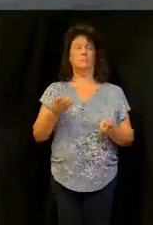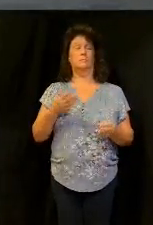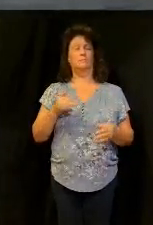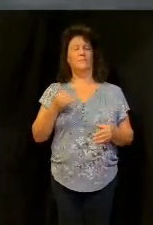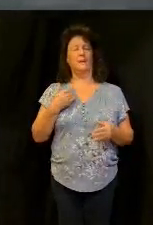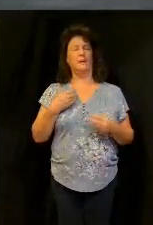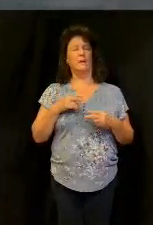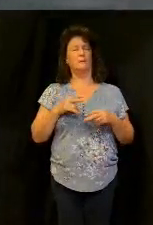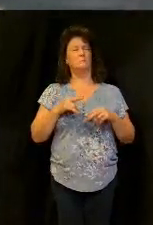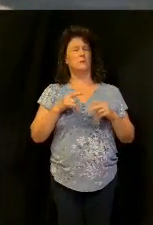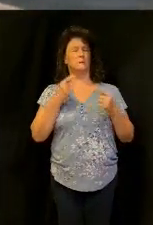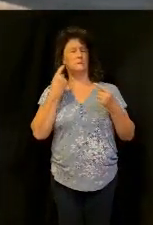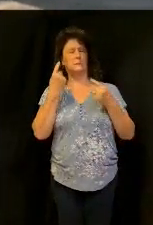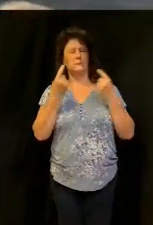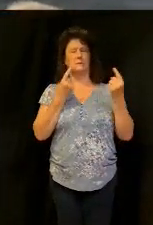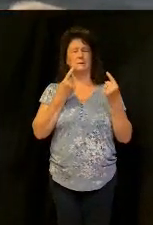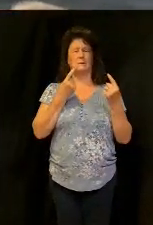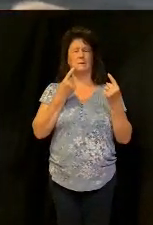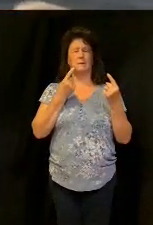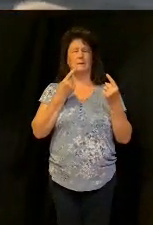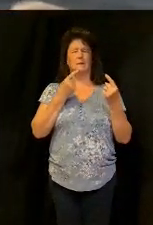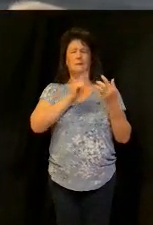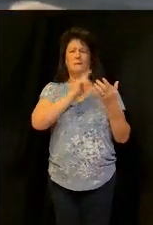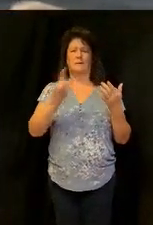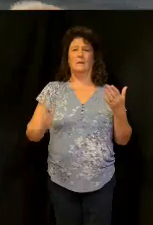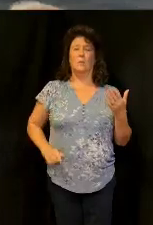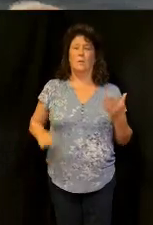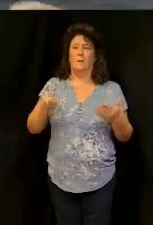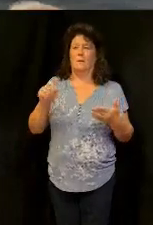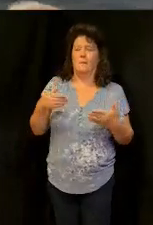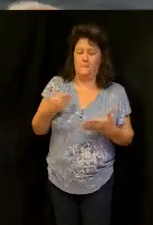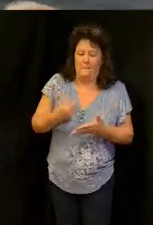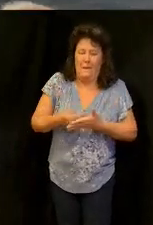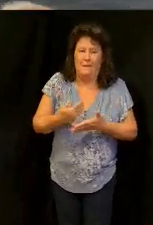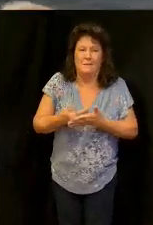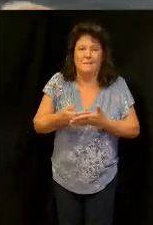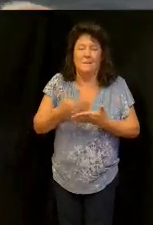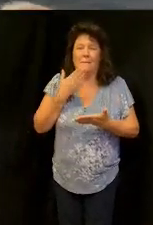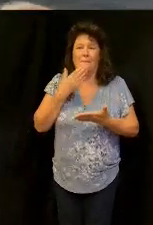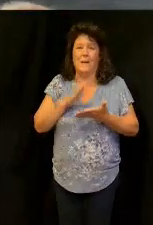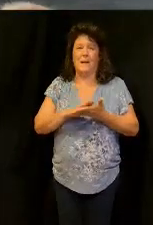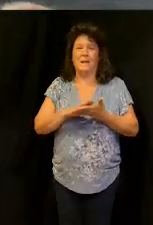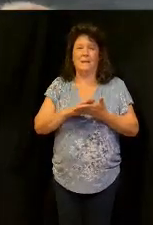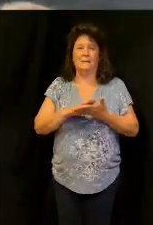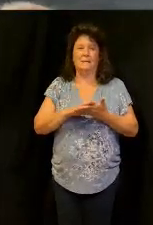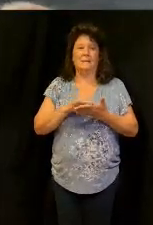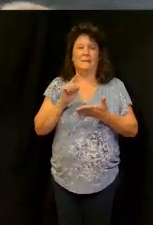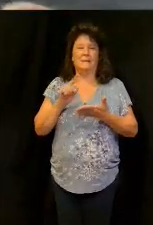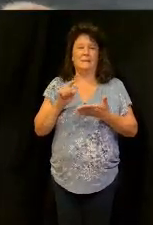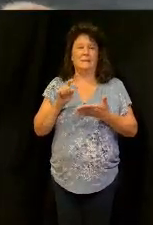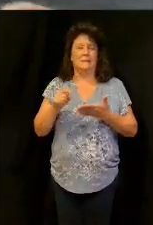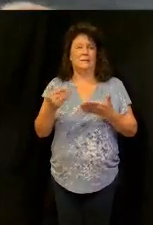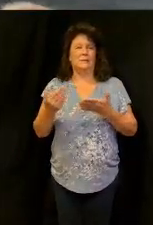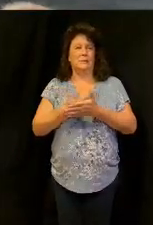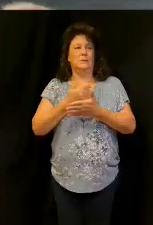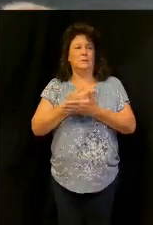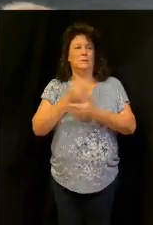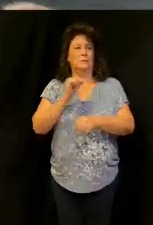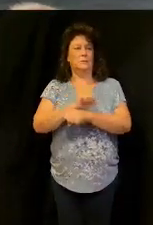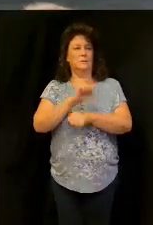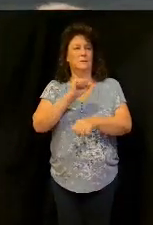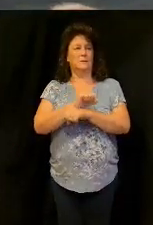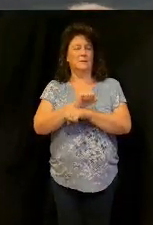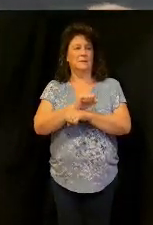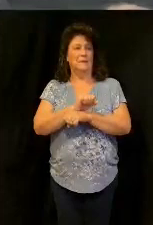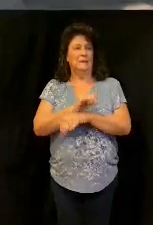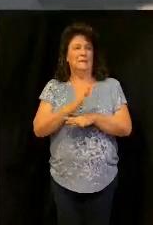there and i said lord i just i need i need some money i need i just say what you mean what you say i need